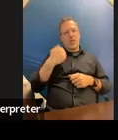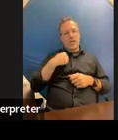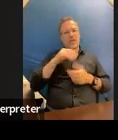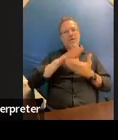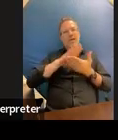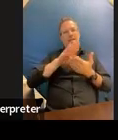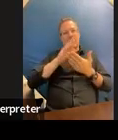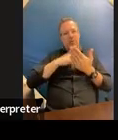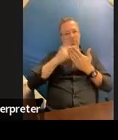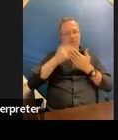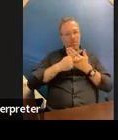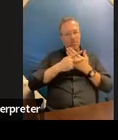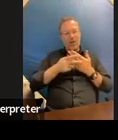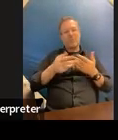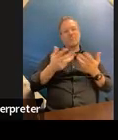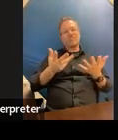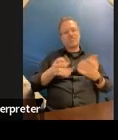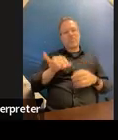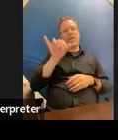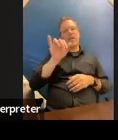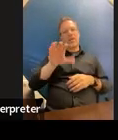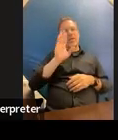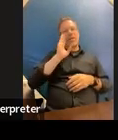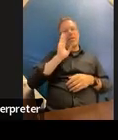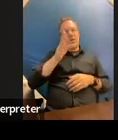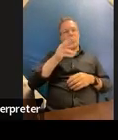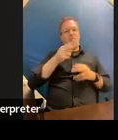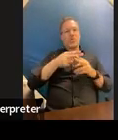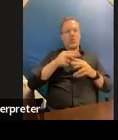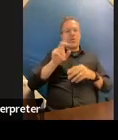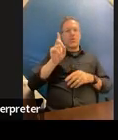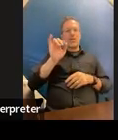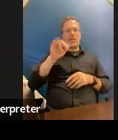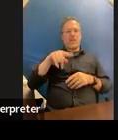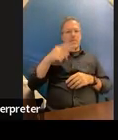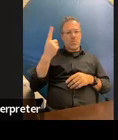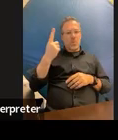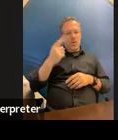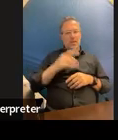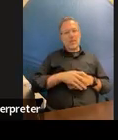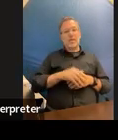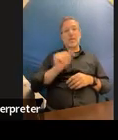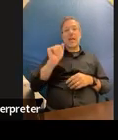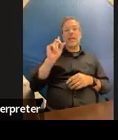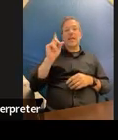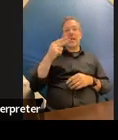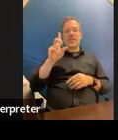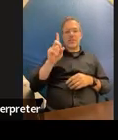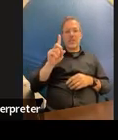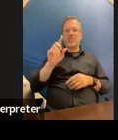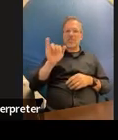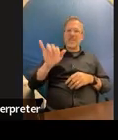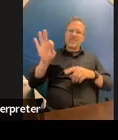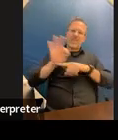that's going to get flagged as a div one because adhd is a functional disability